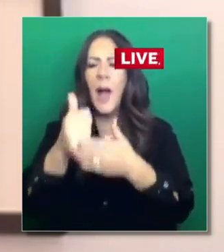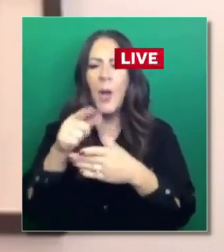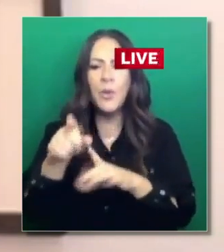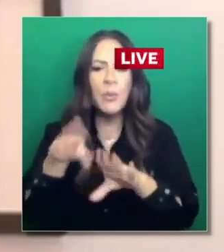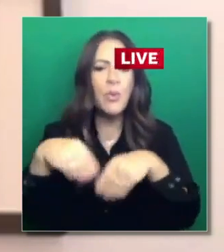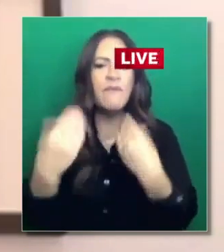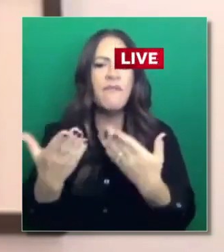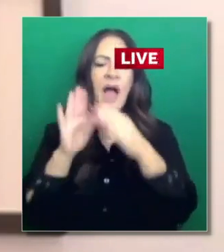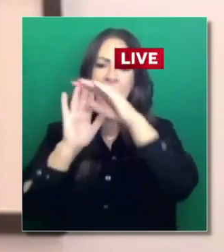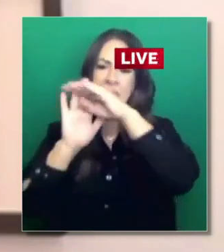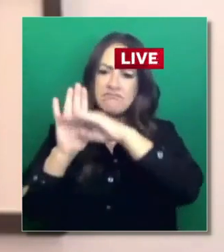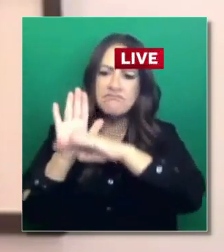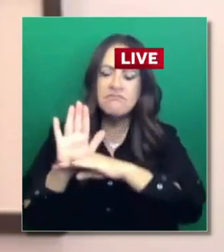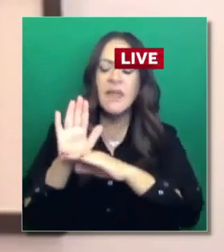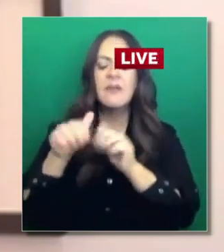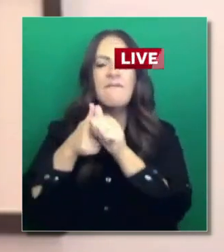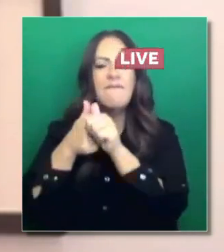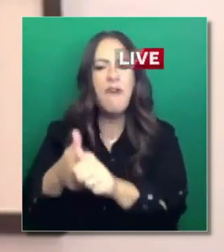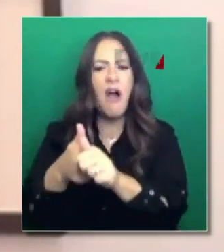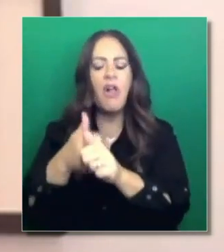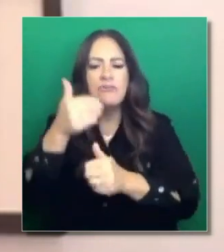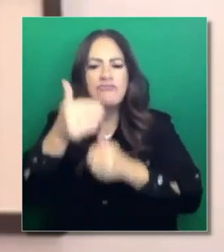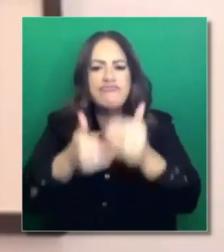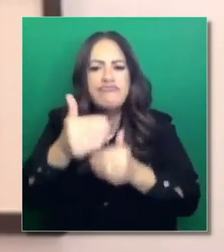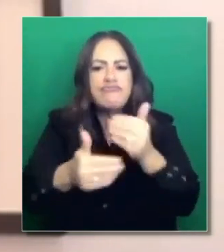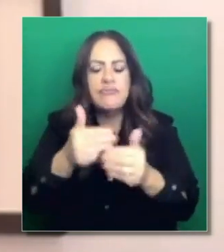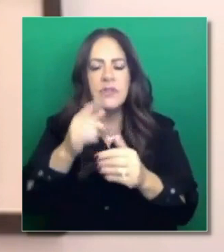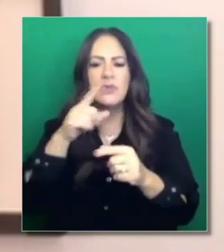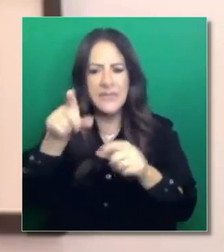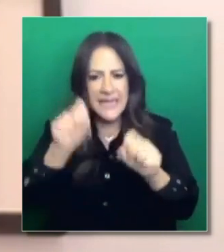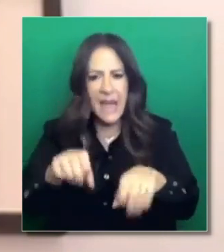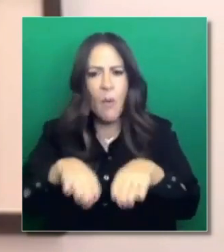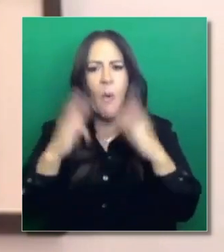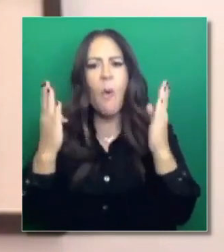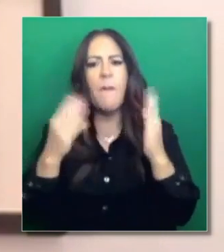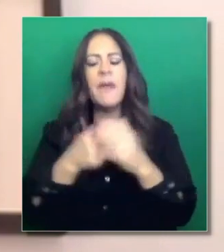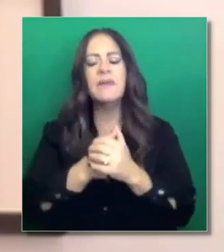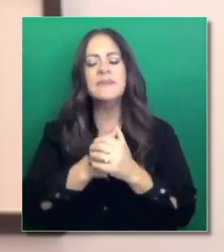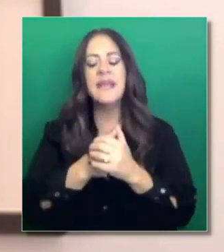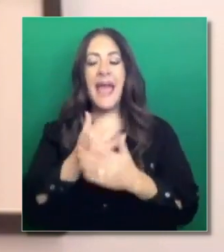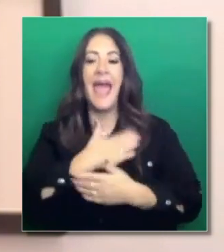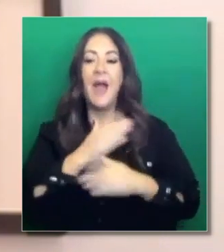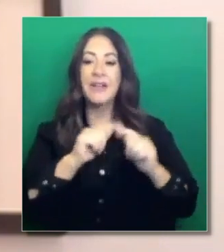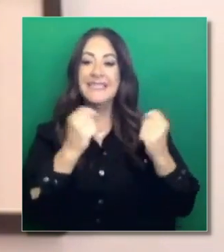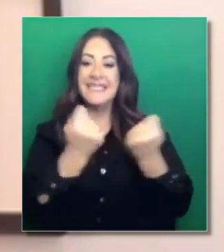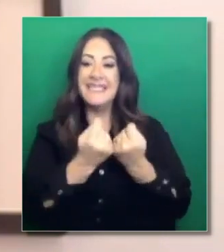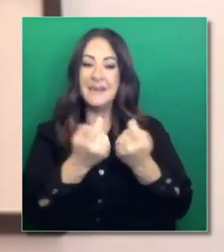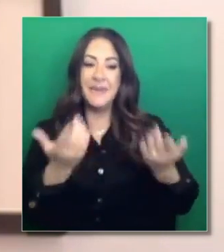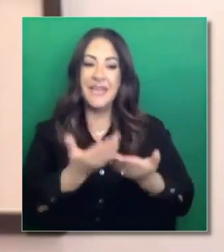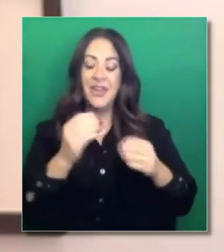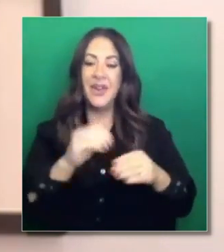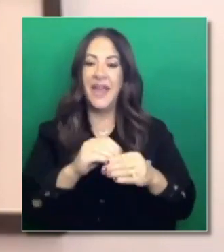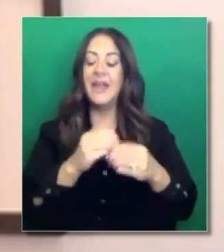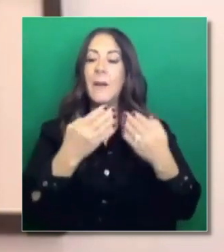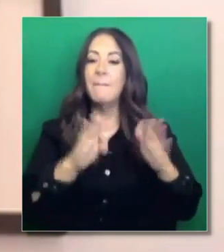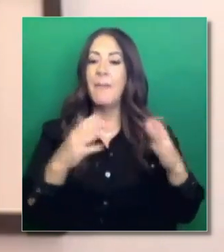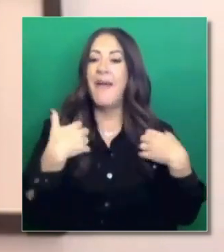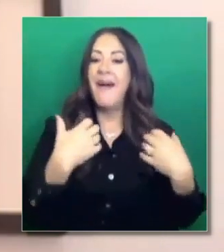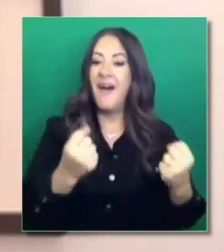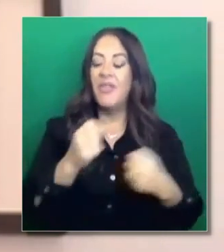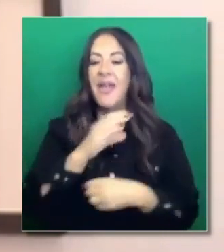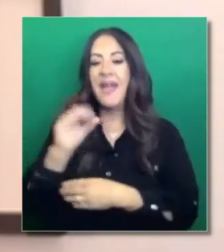schools with the how-to to open. That will be greatly informed by our team at the Department of Public Health and Cal OSHA.